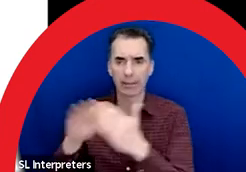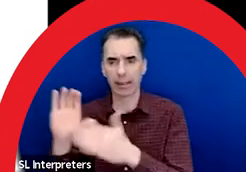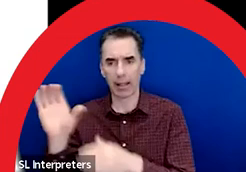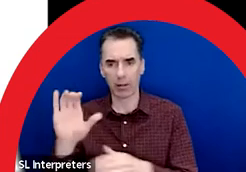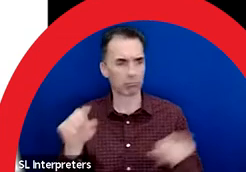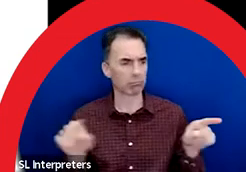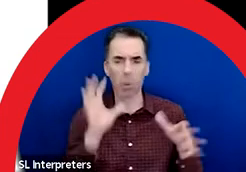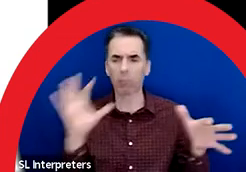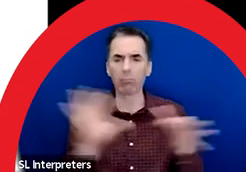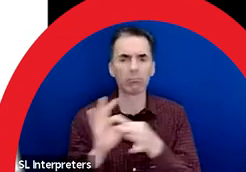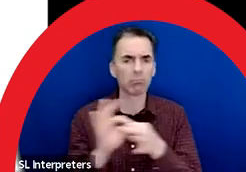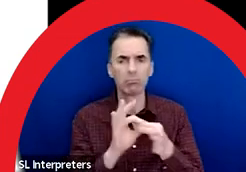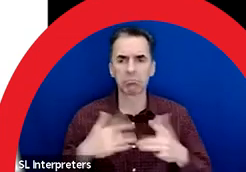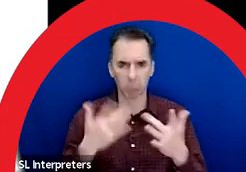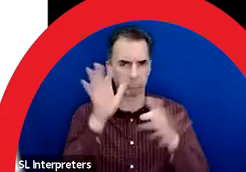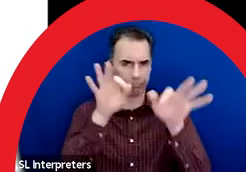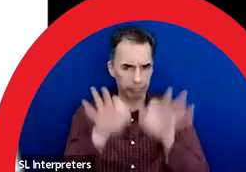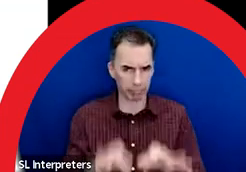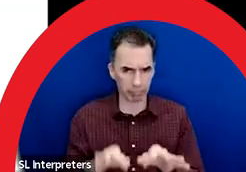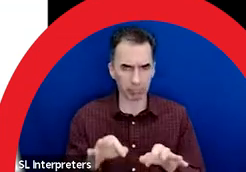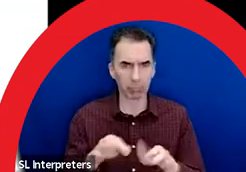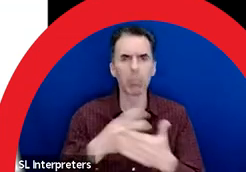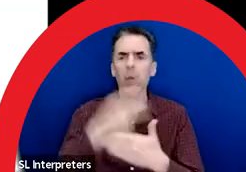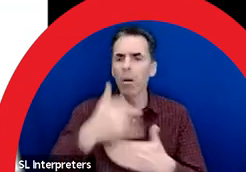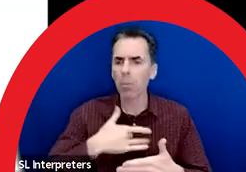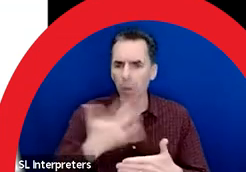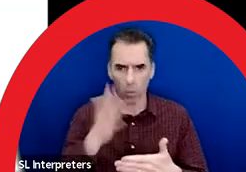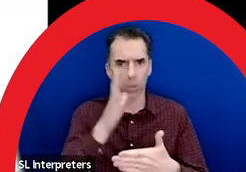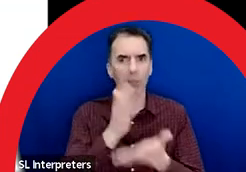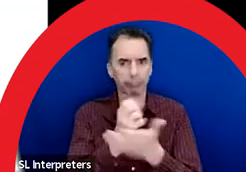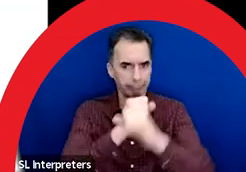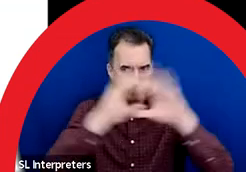presentation, you'll hear a summary of the project and the information in the call to artists.